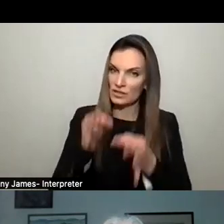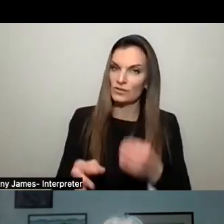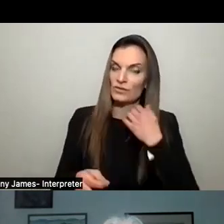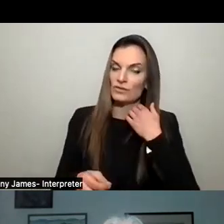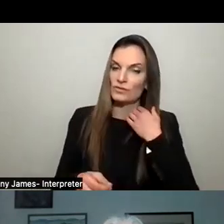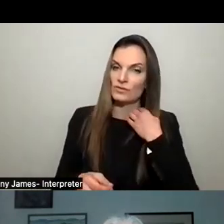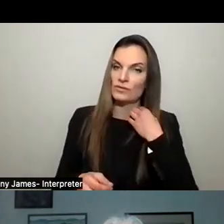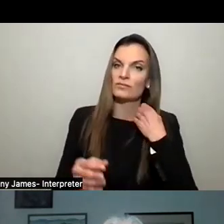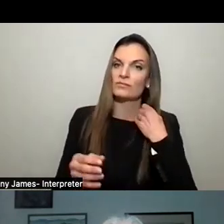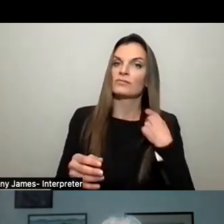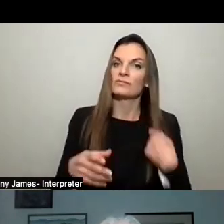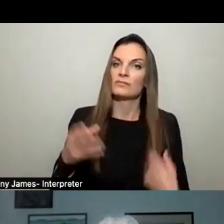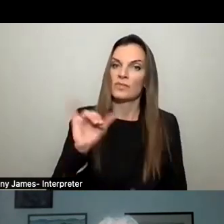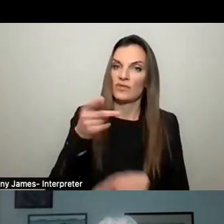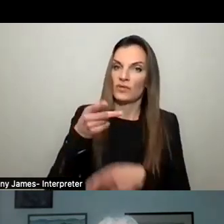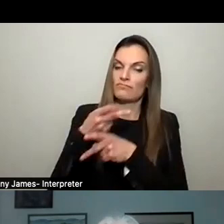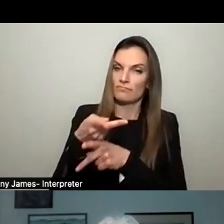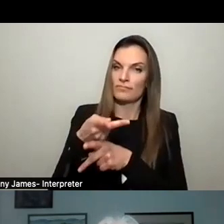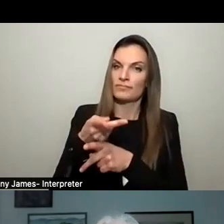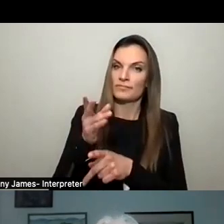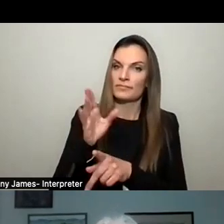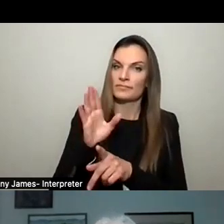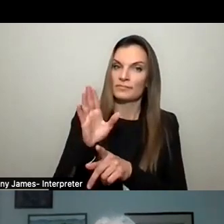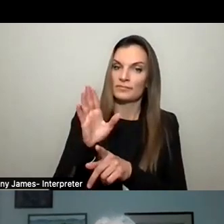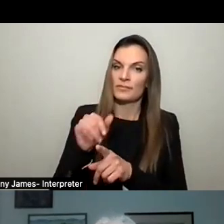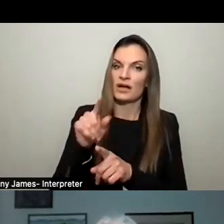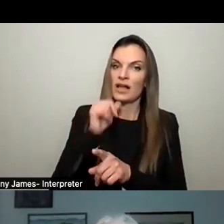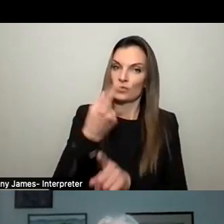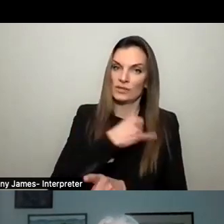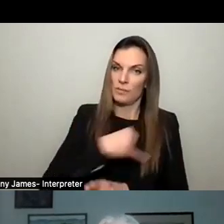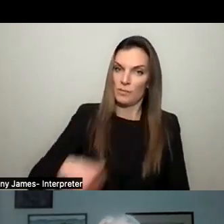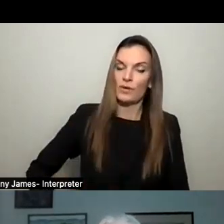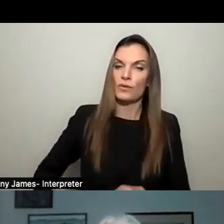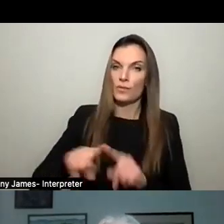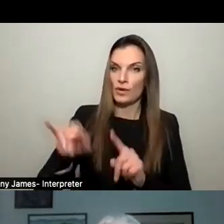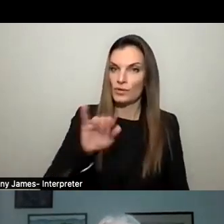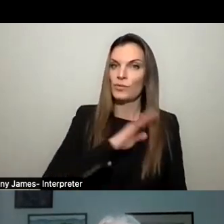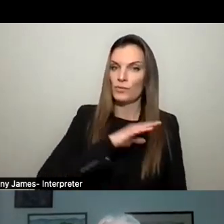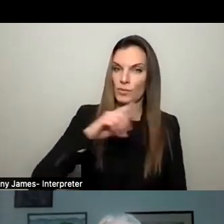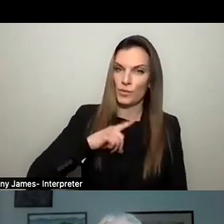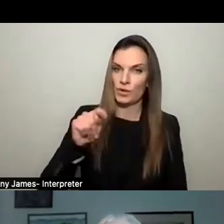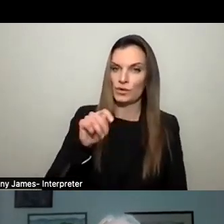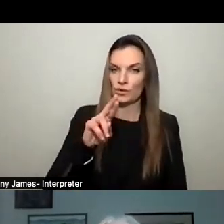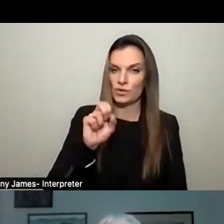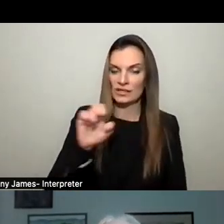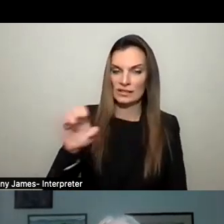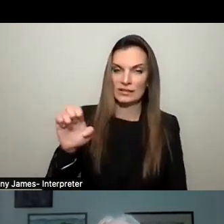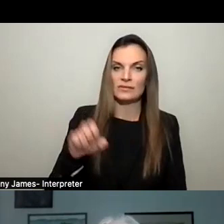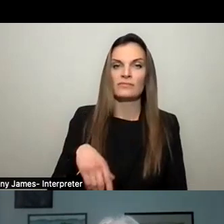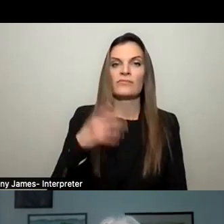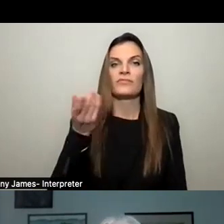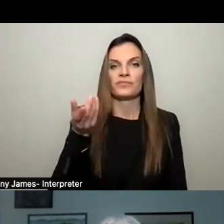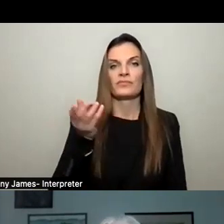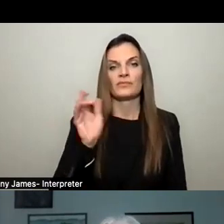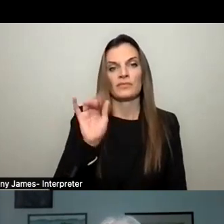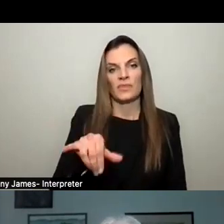and to be overseen by not just, uh, the mayor, but the village, but the board of trustees in general. And that's what we should do when